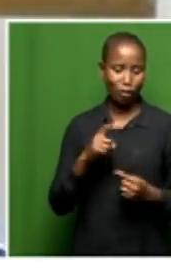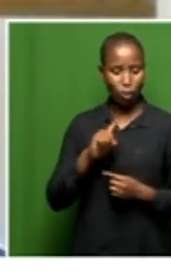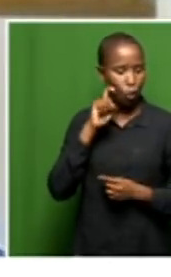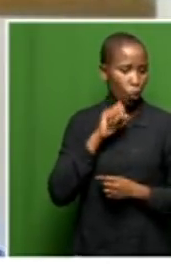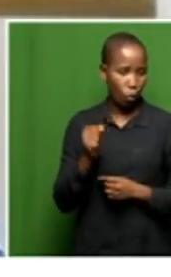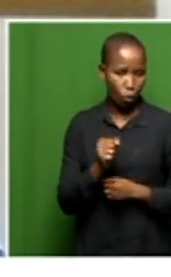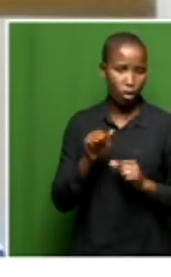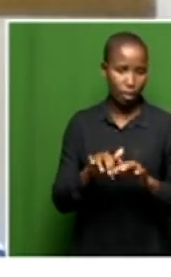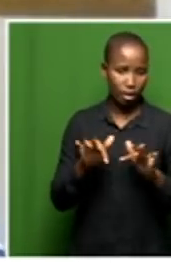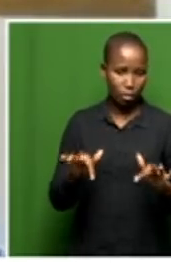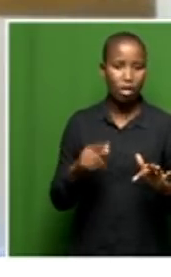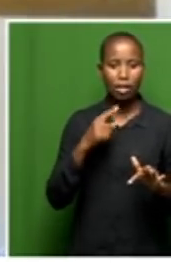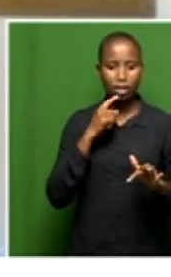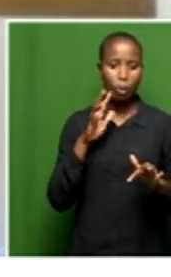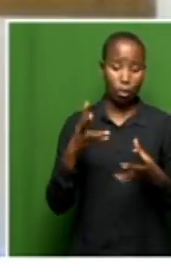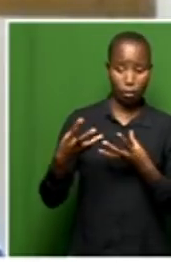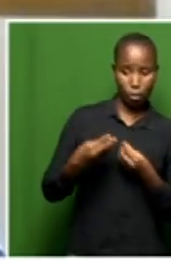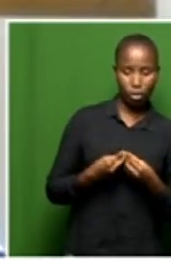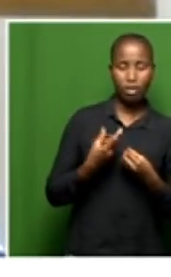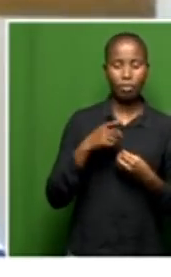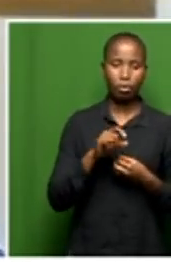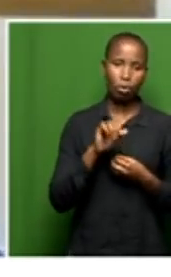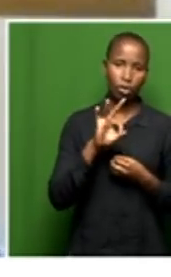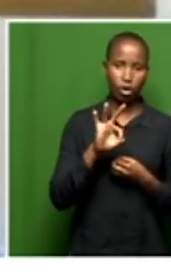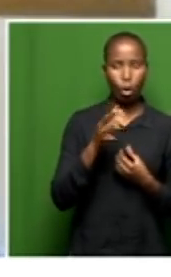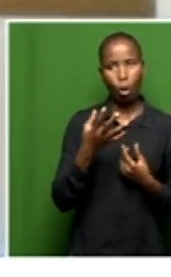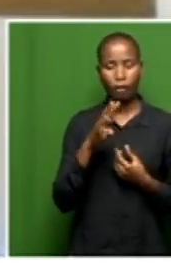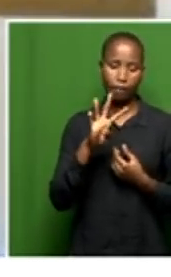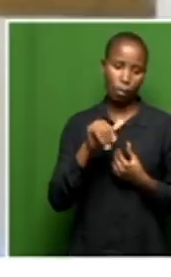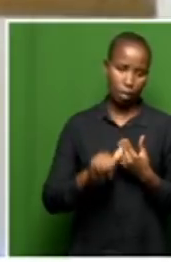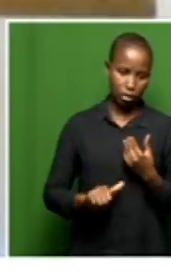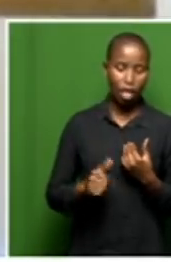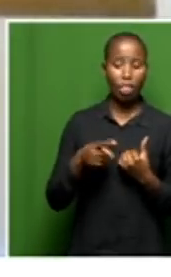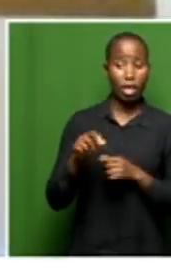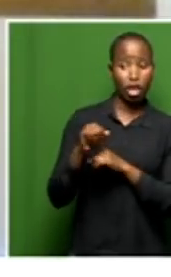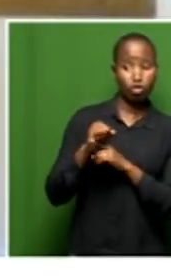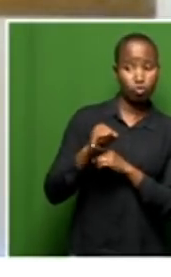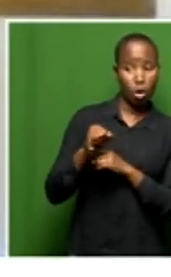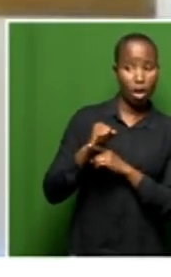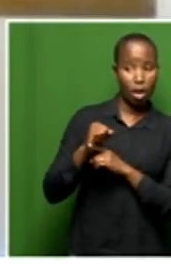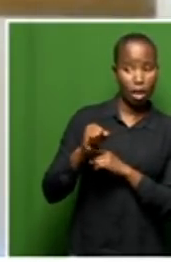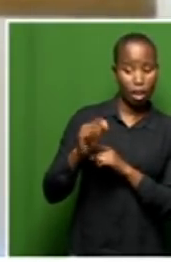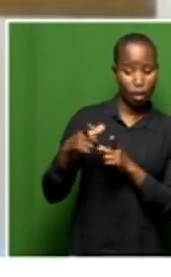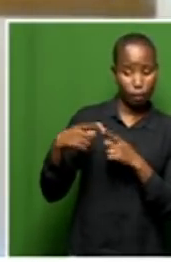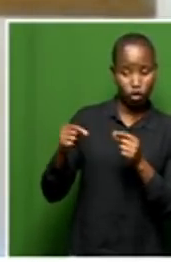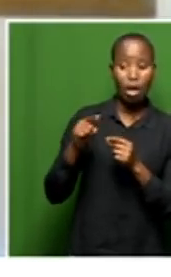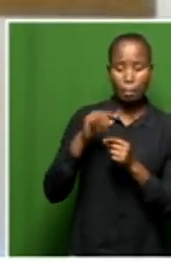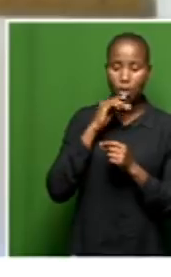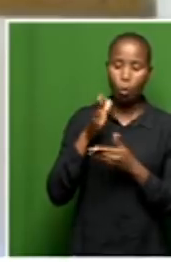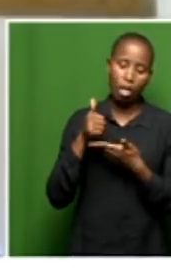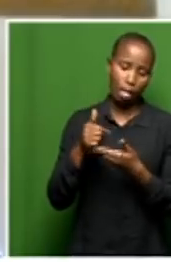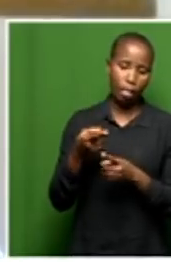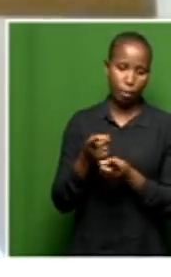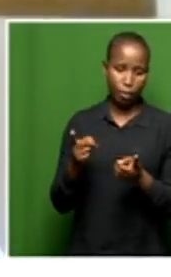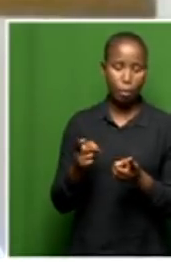idea was that they would be with us for three and four months. Seating training would really help them when they